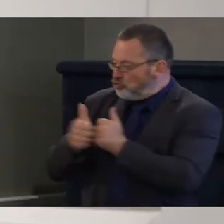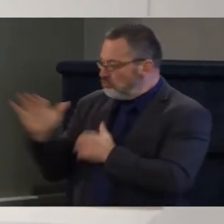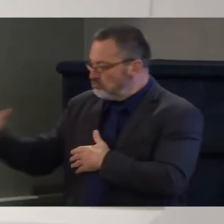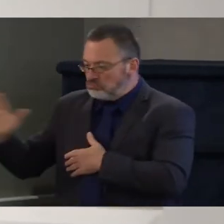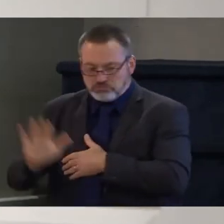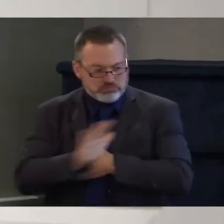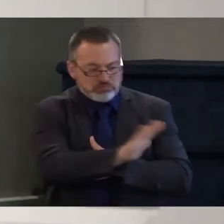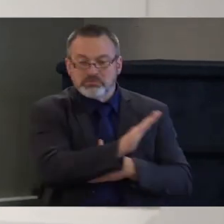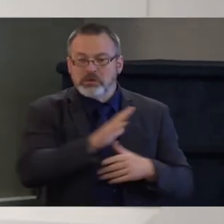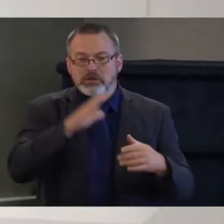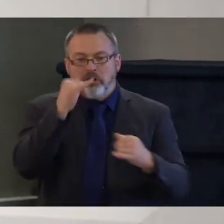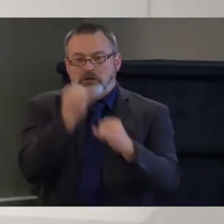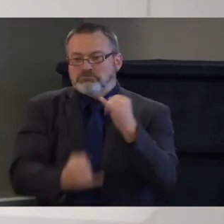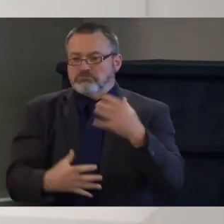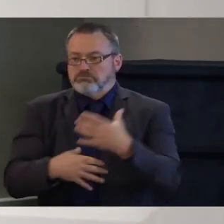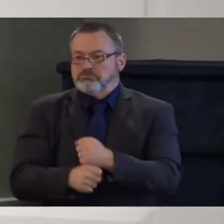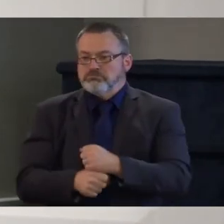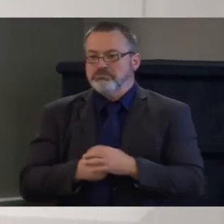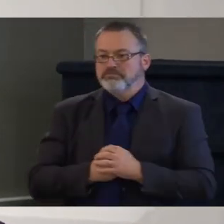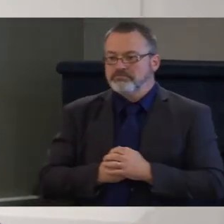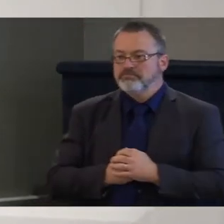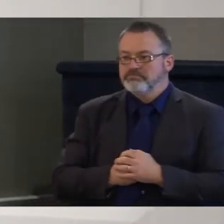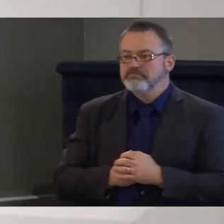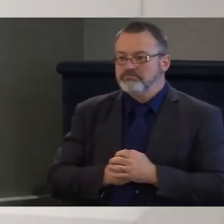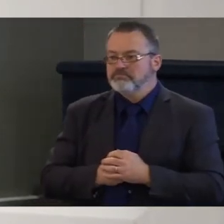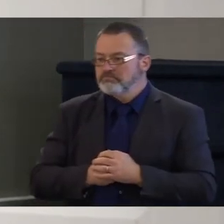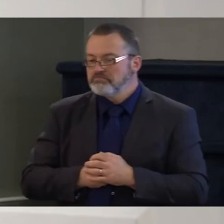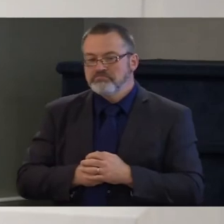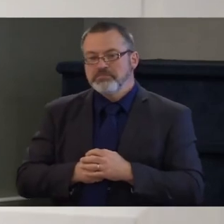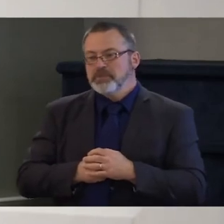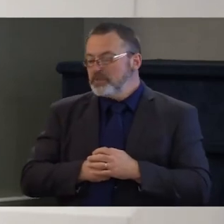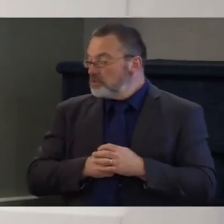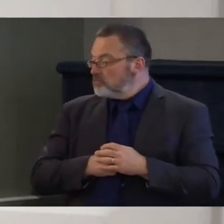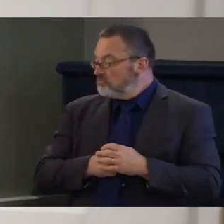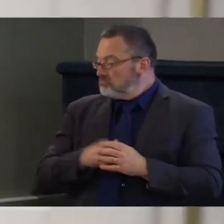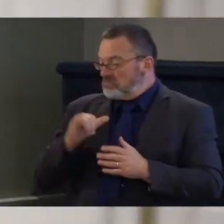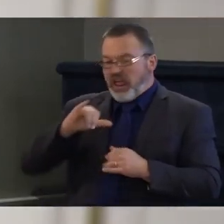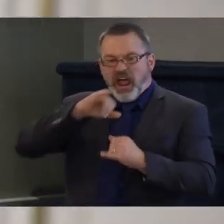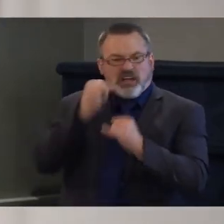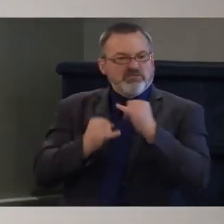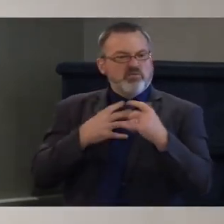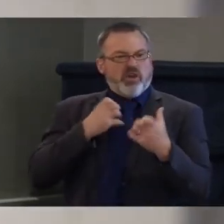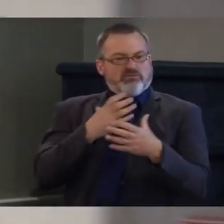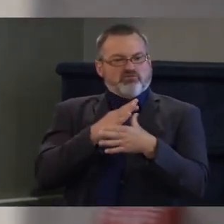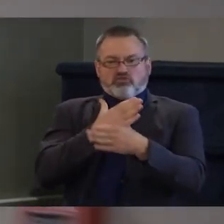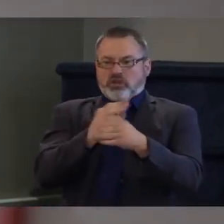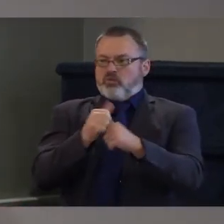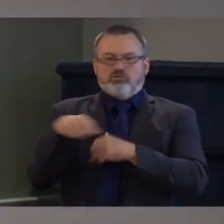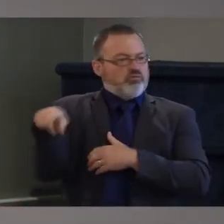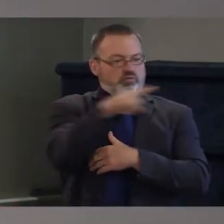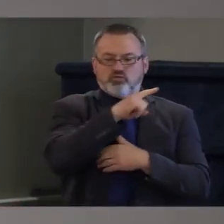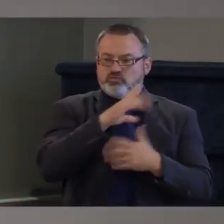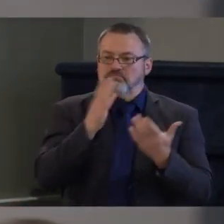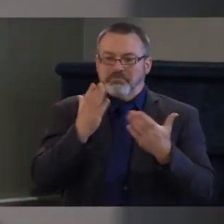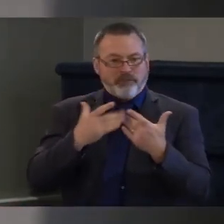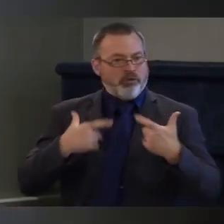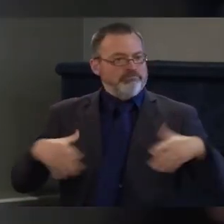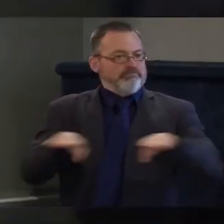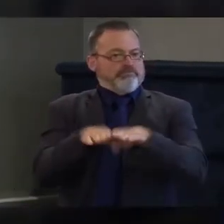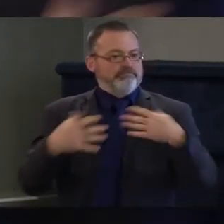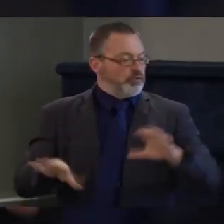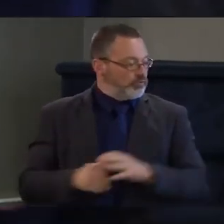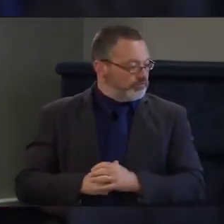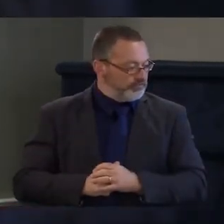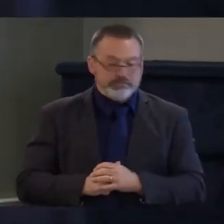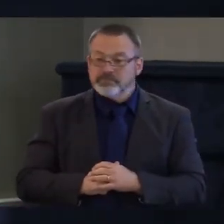parting thoughts and insights before we wrap up today uh erica reddick why don't you start i just want to